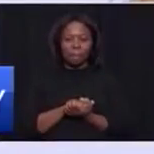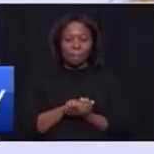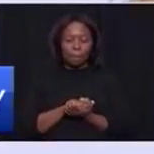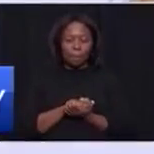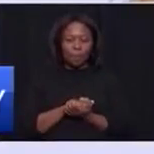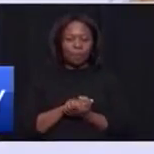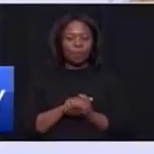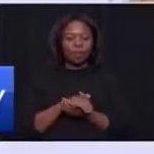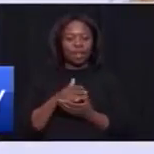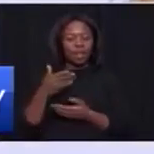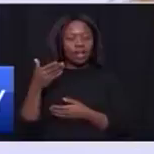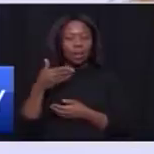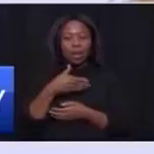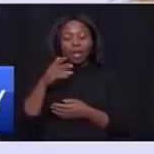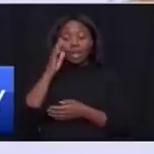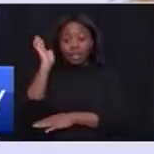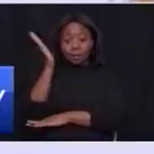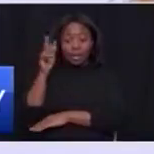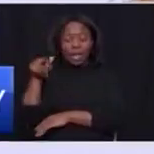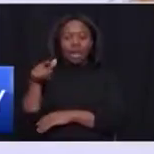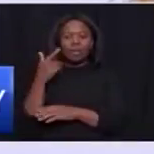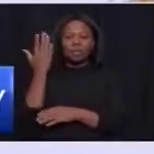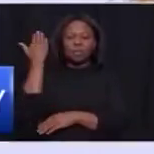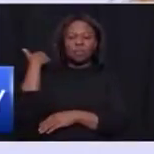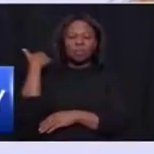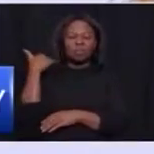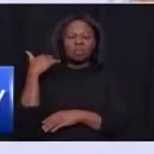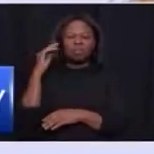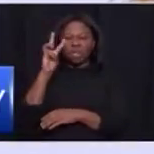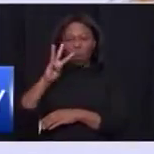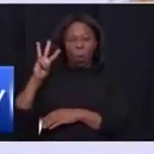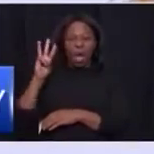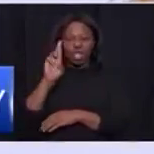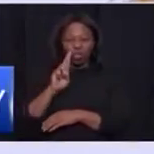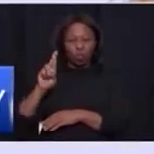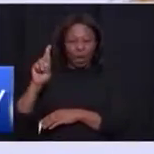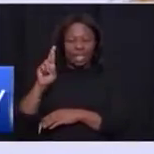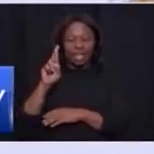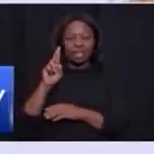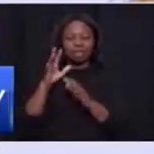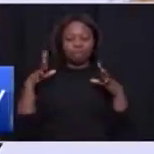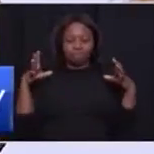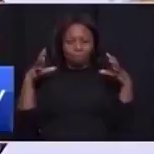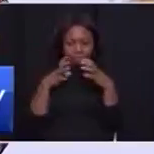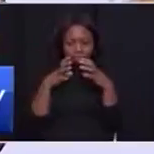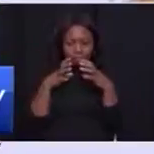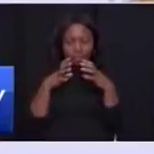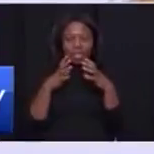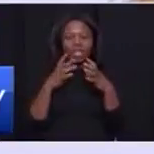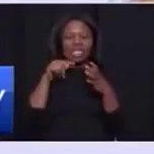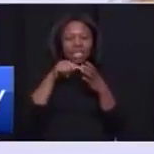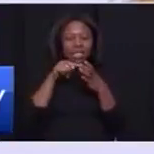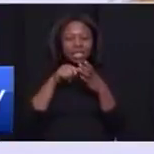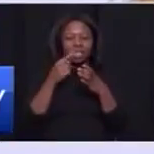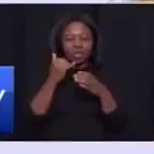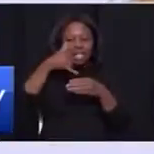Madam Speaker, we held a summit in the West Rand, economic summit in the West Rand. And out of that summit, there is a major